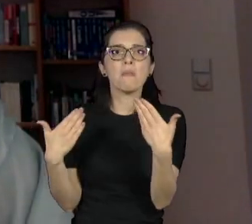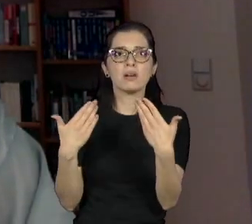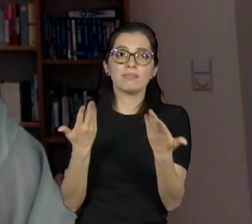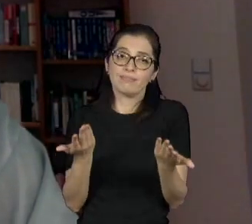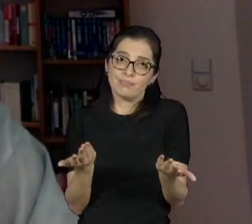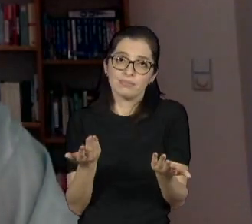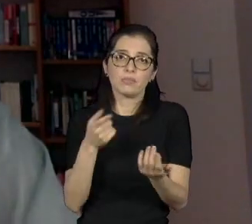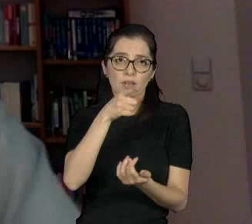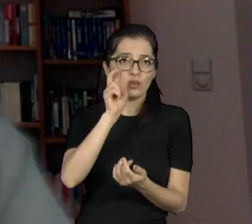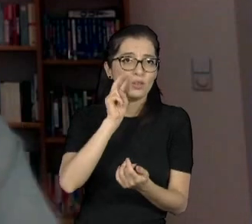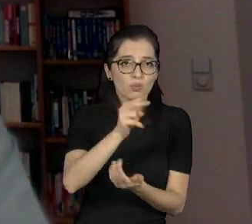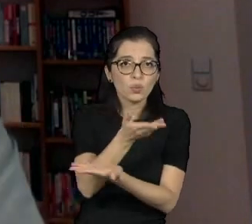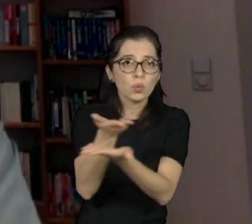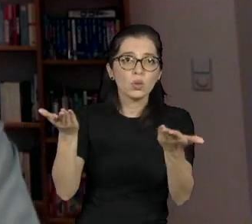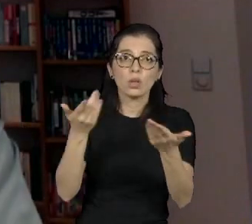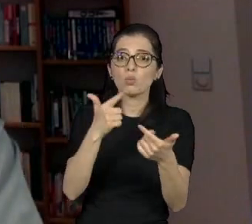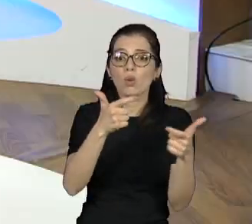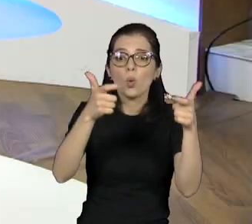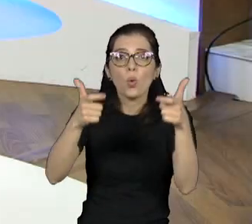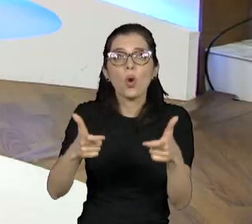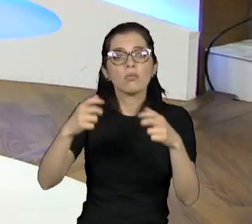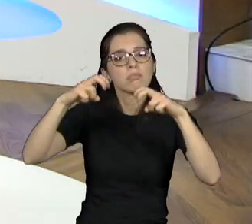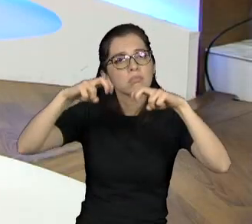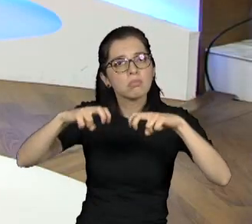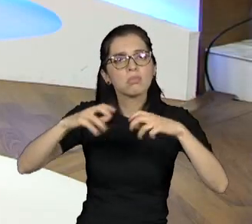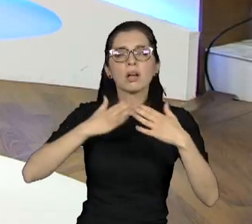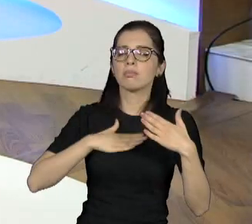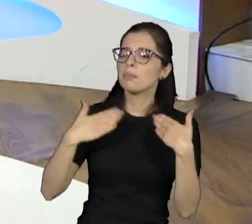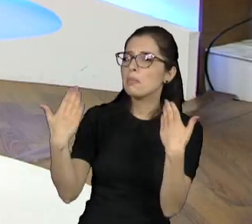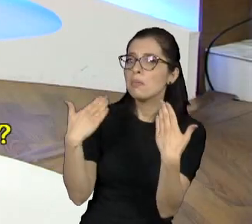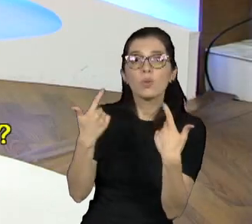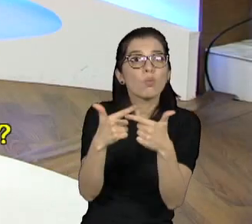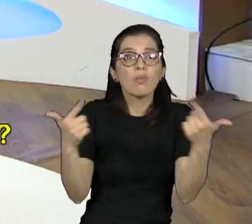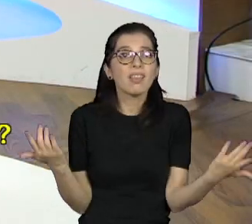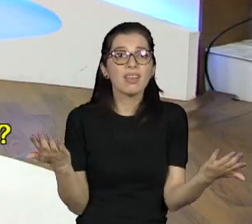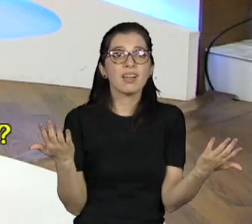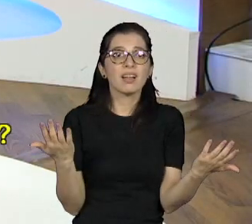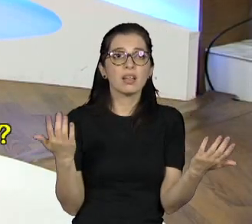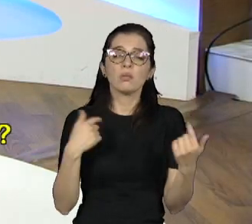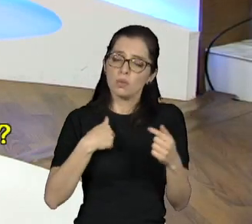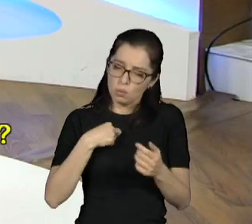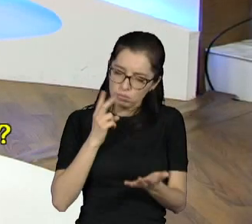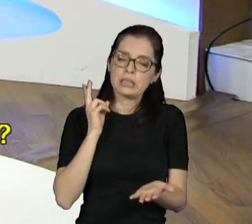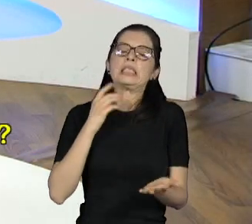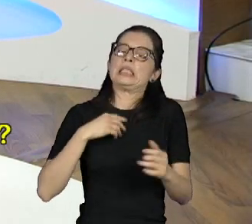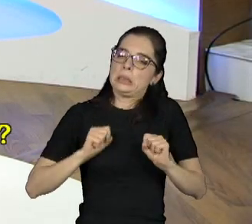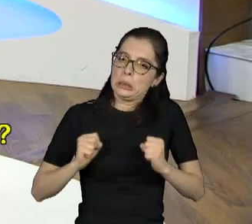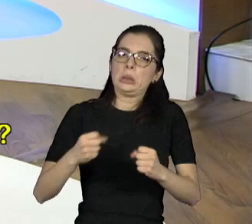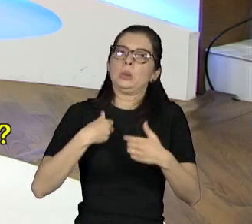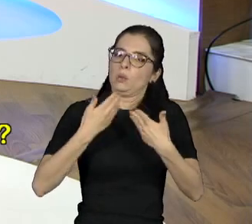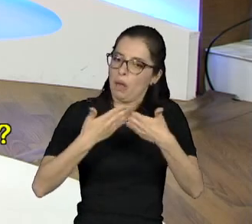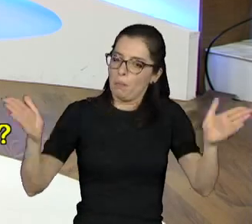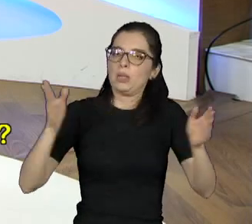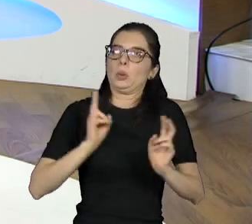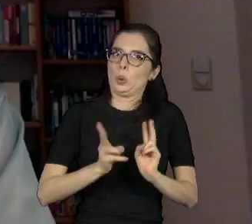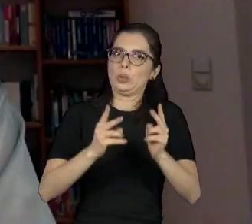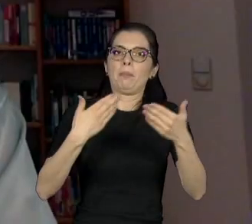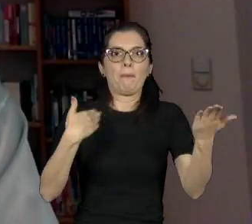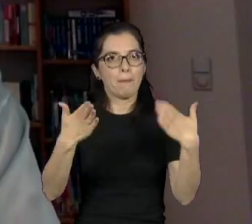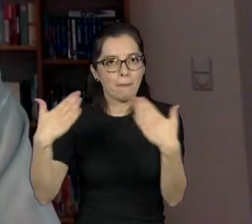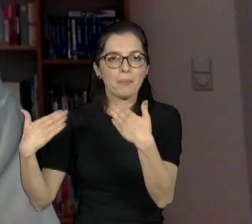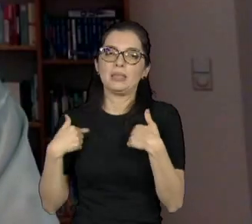him and I haven't seen much room for dialogue since then I think continue to be ready for dialogue